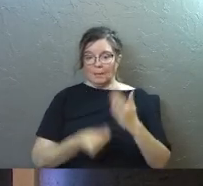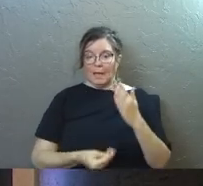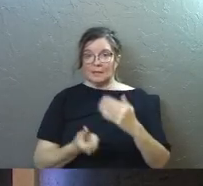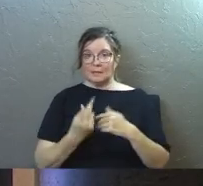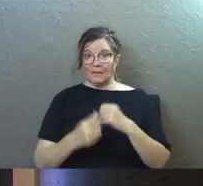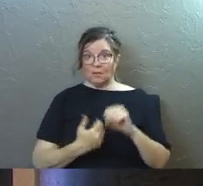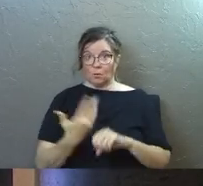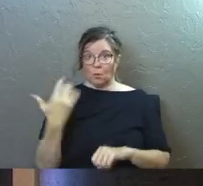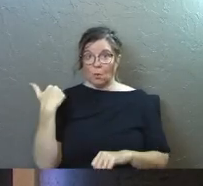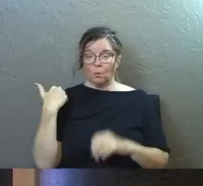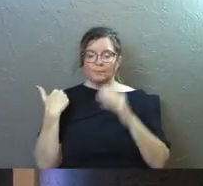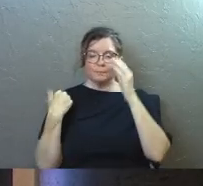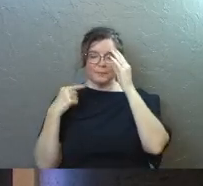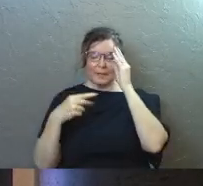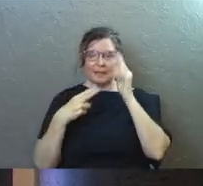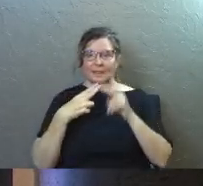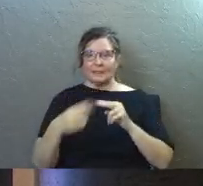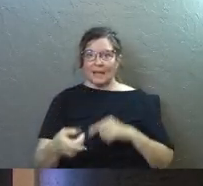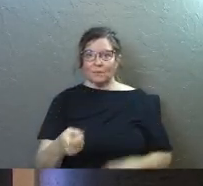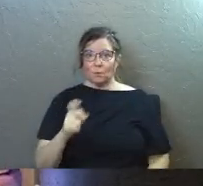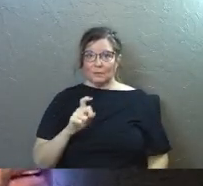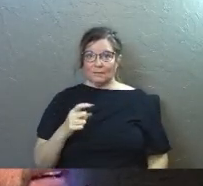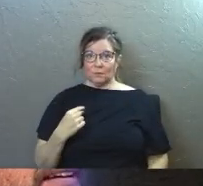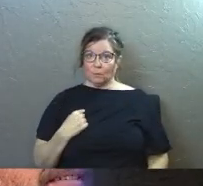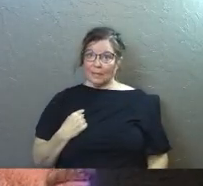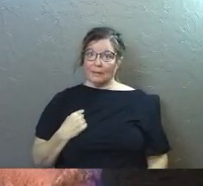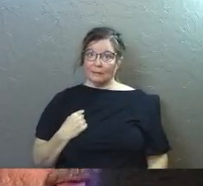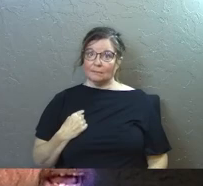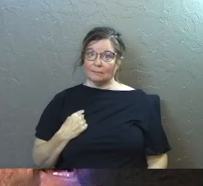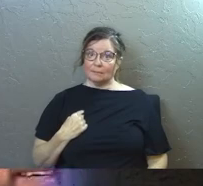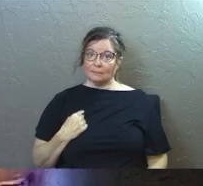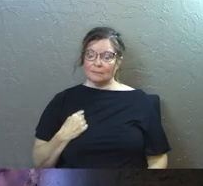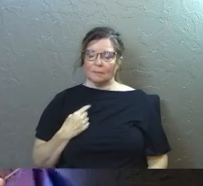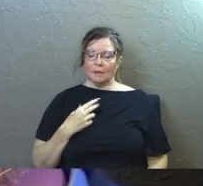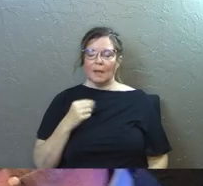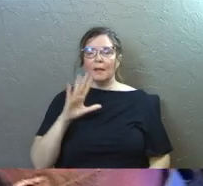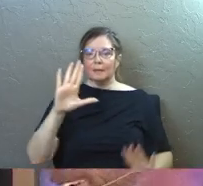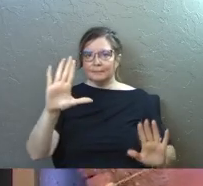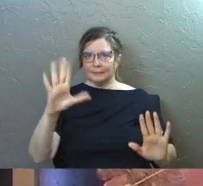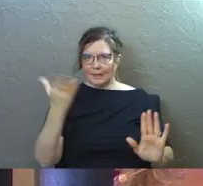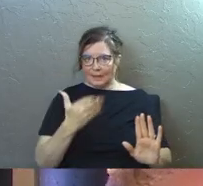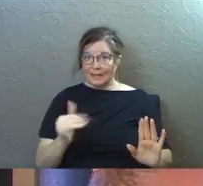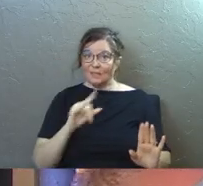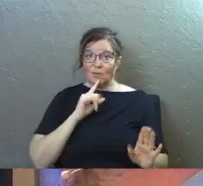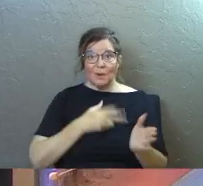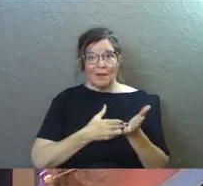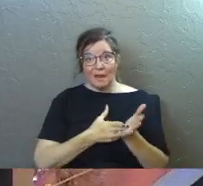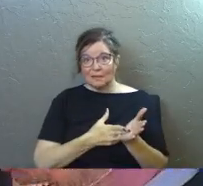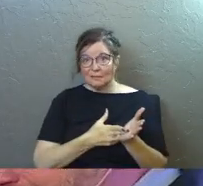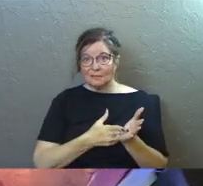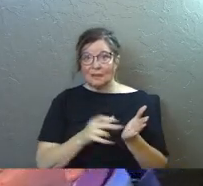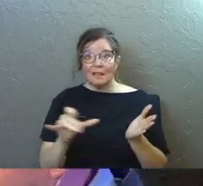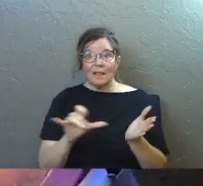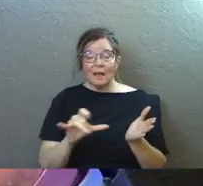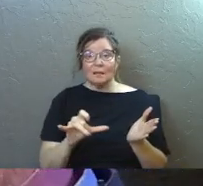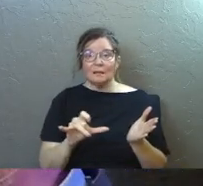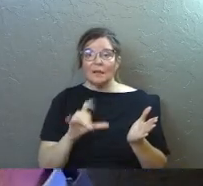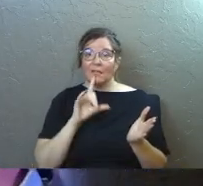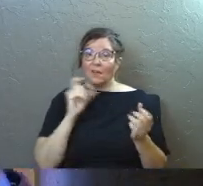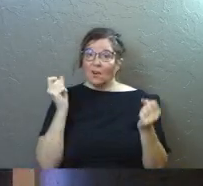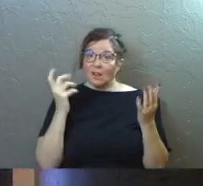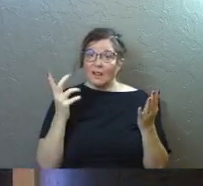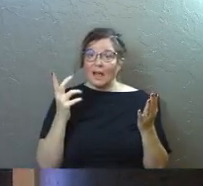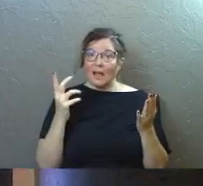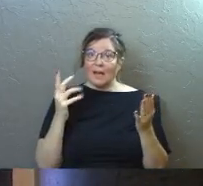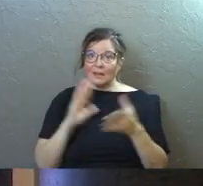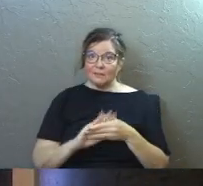several years back, this knife was given to me. And here's the thing, if we're really honest, like there